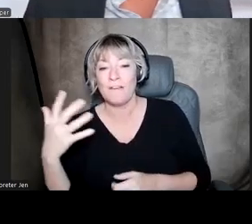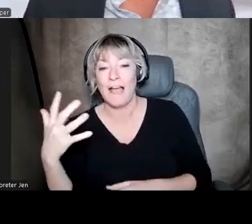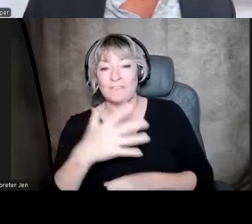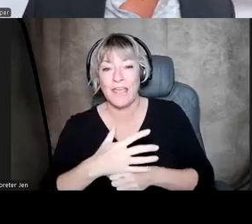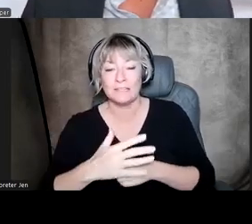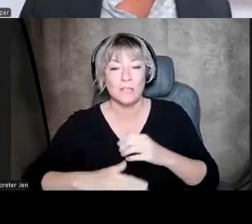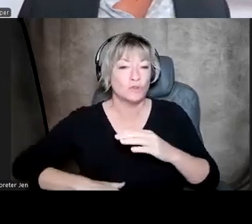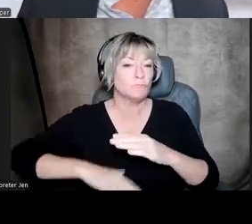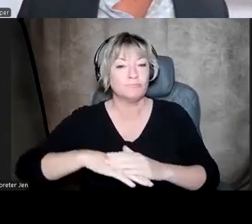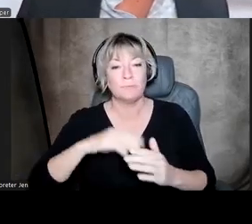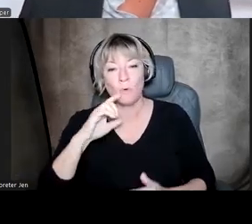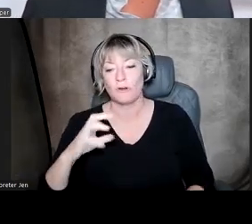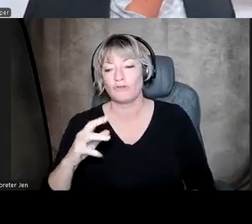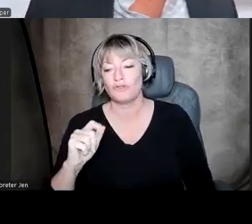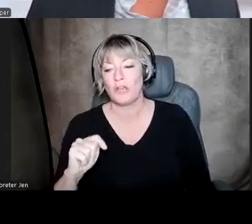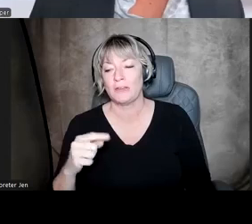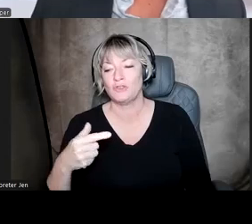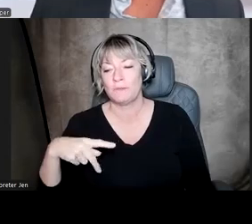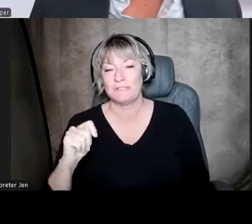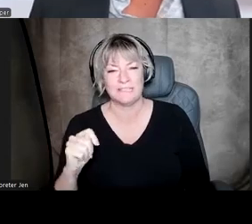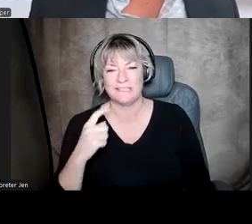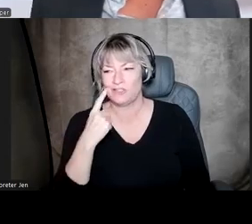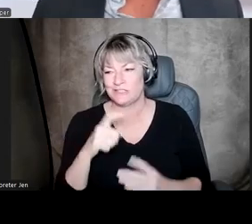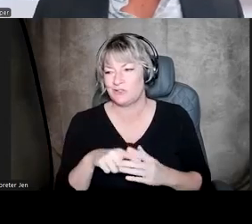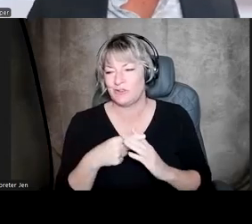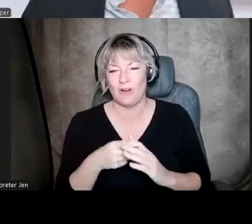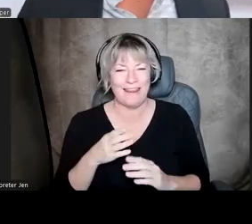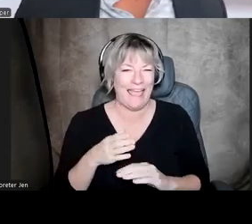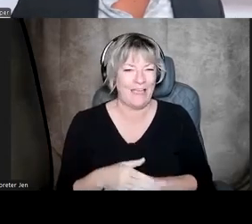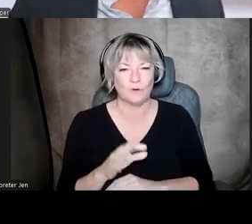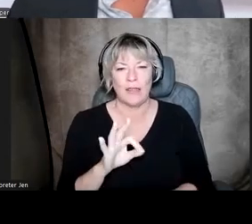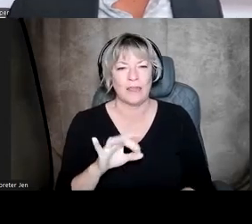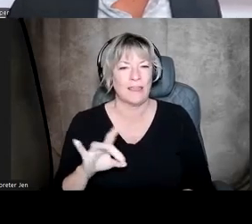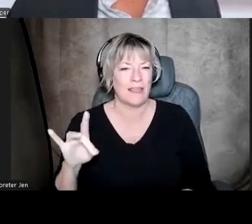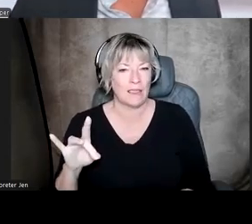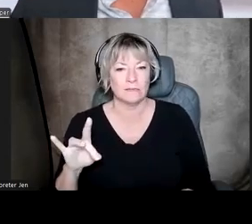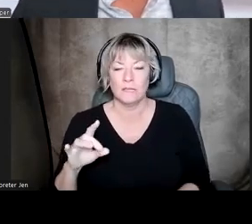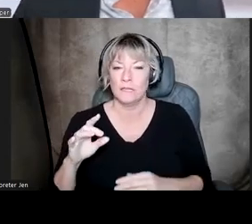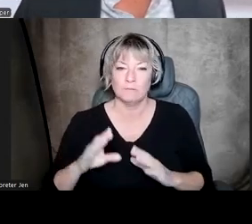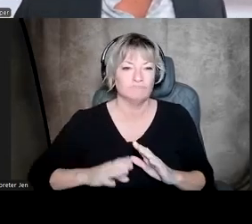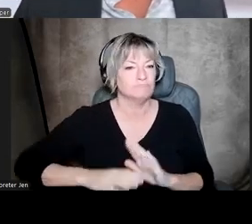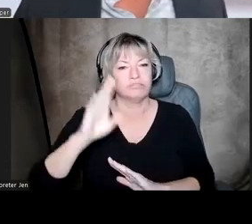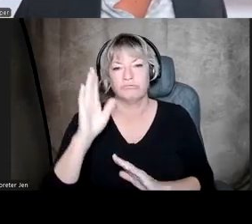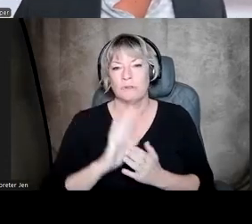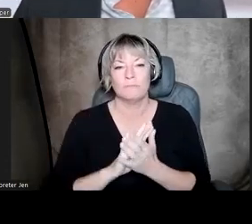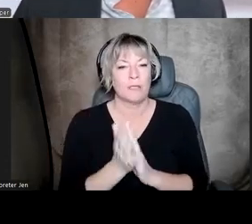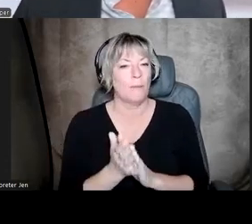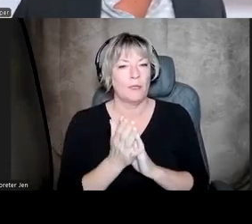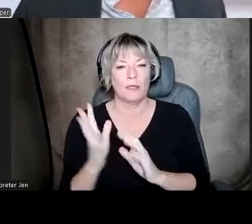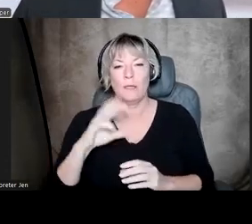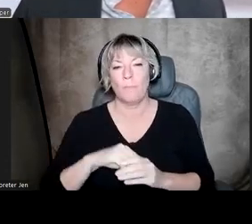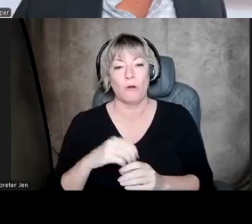that for ChatGPT. launched just a few months after 988. It is rapidly becoming a part of